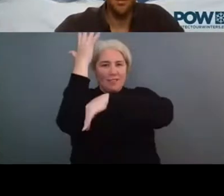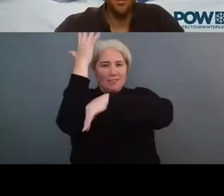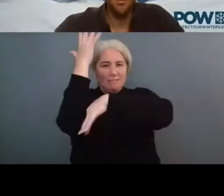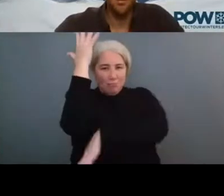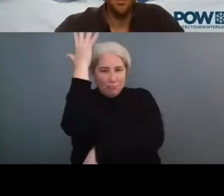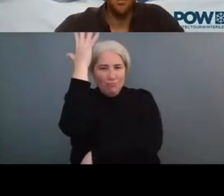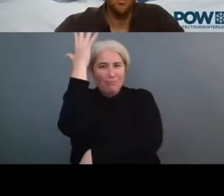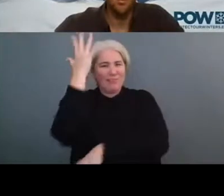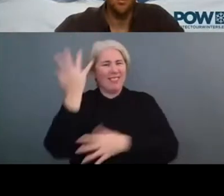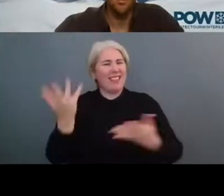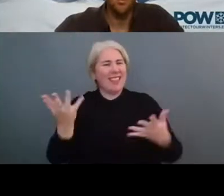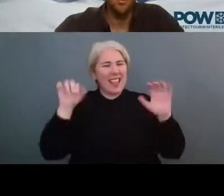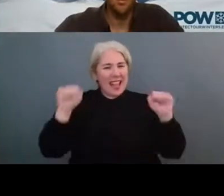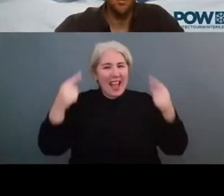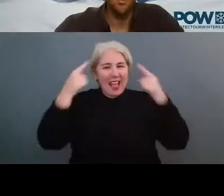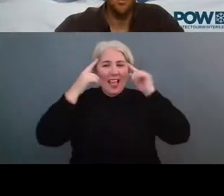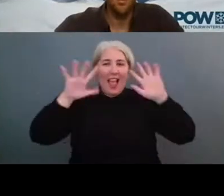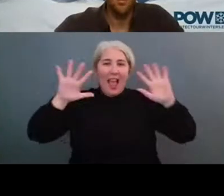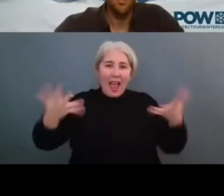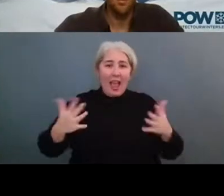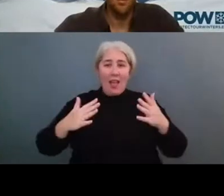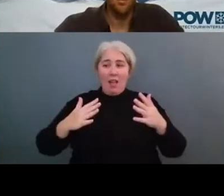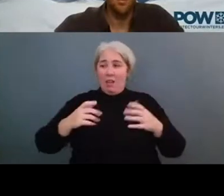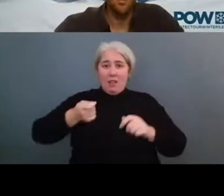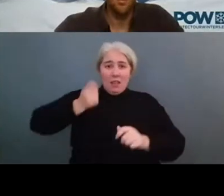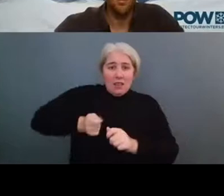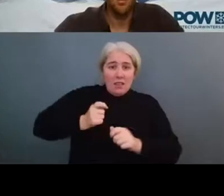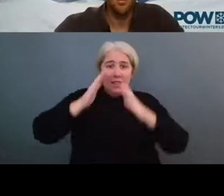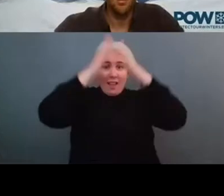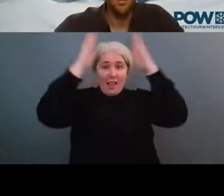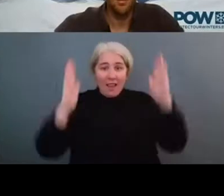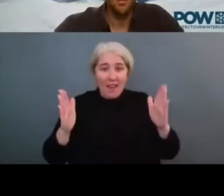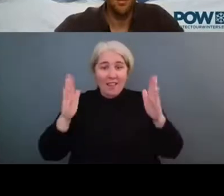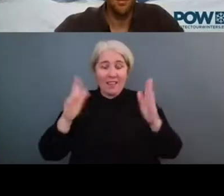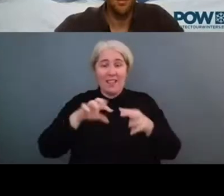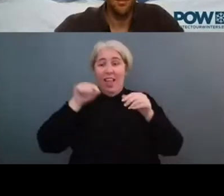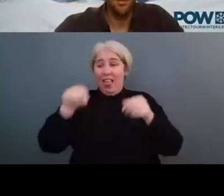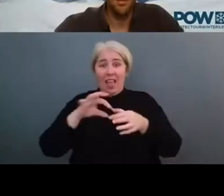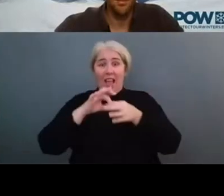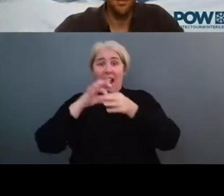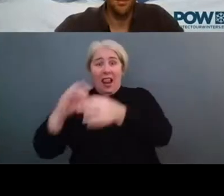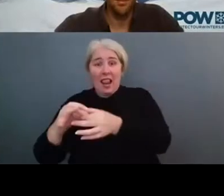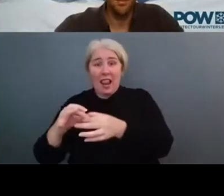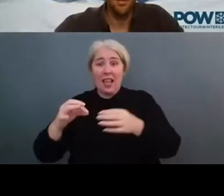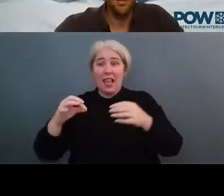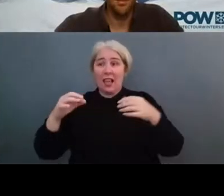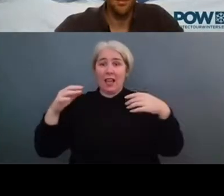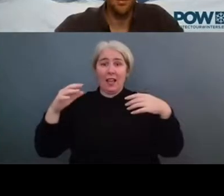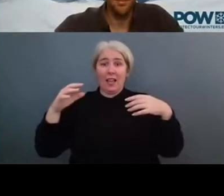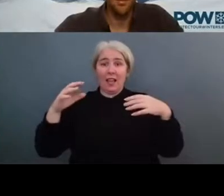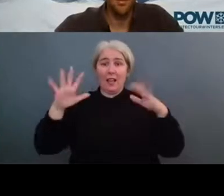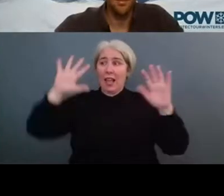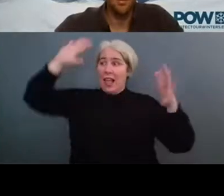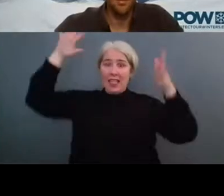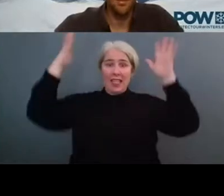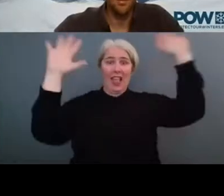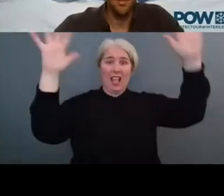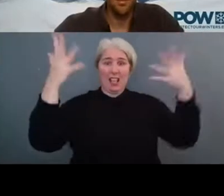in terms of sustainable, active tourism that we didn't talk that much about either.